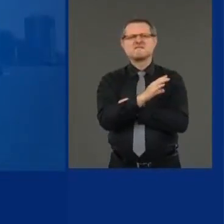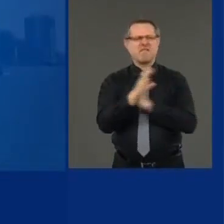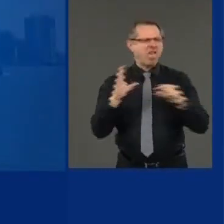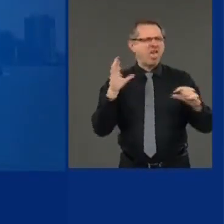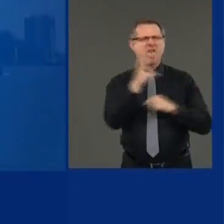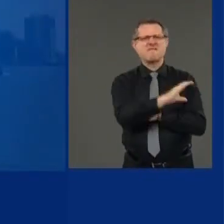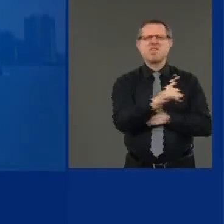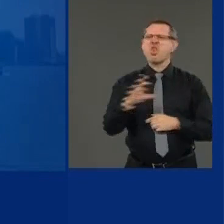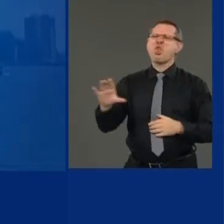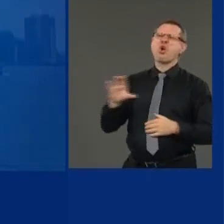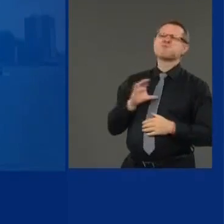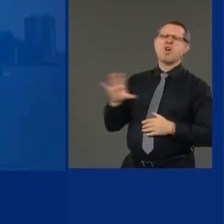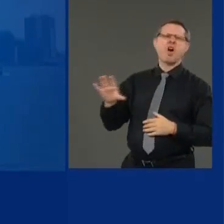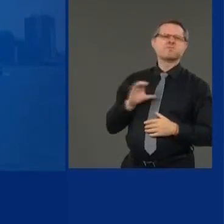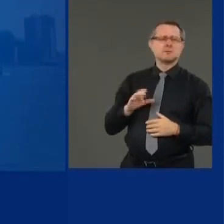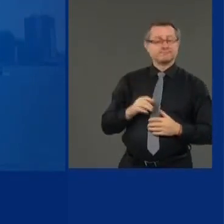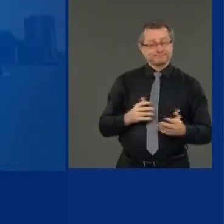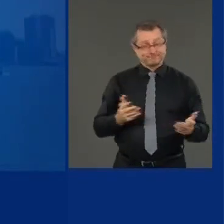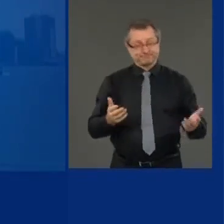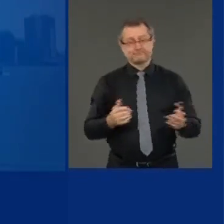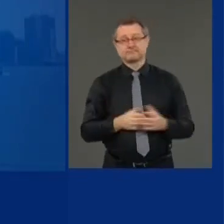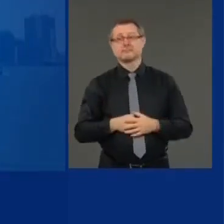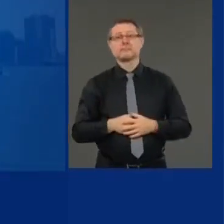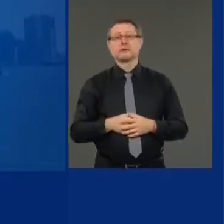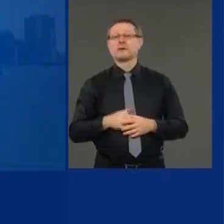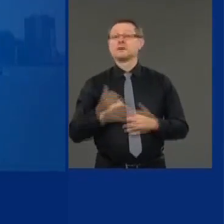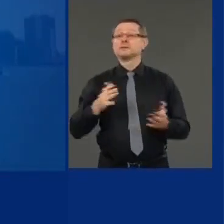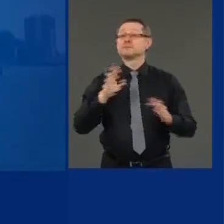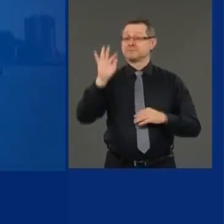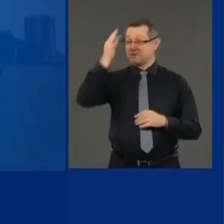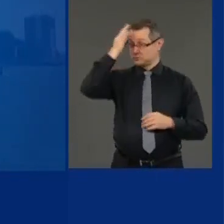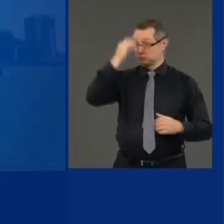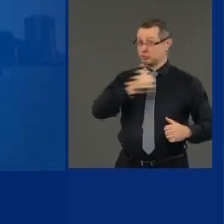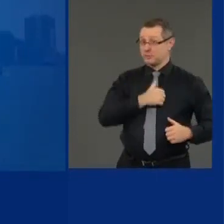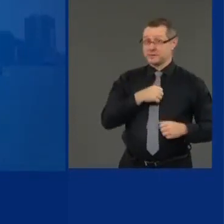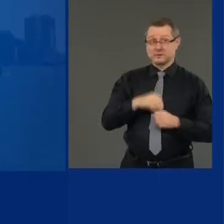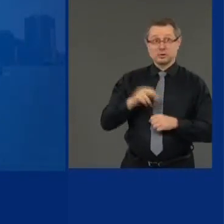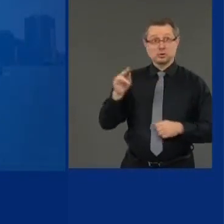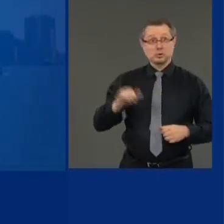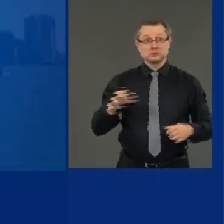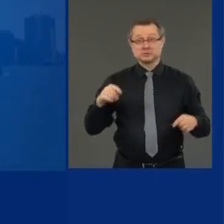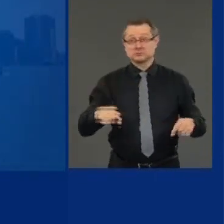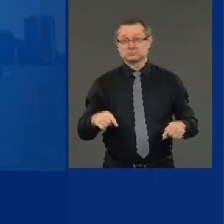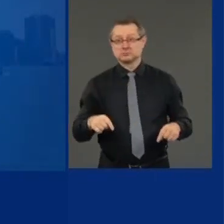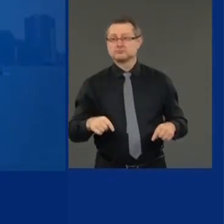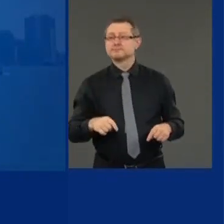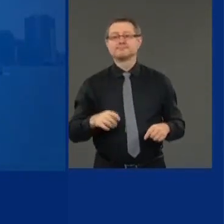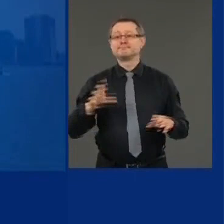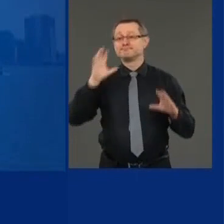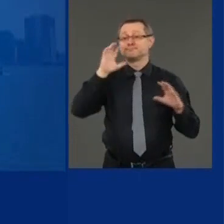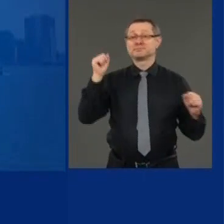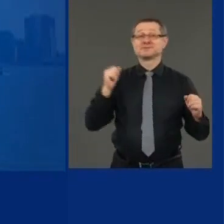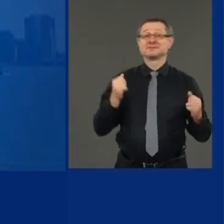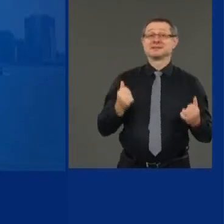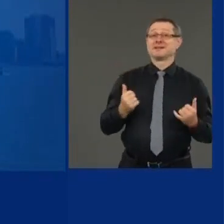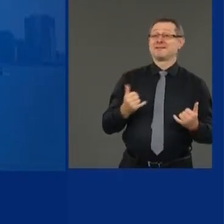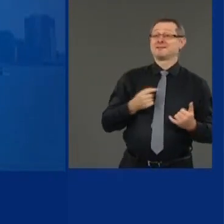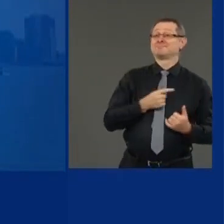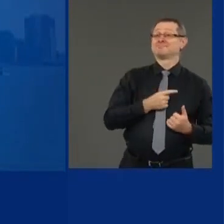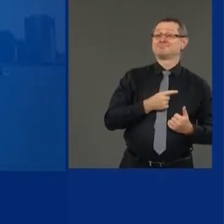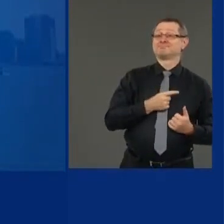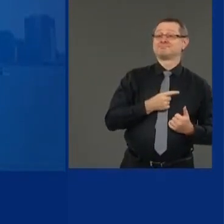taxpayers. Uh, question of federal troops in New York City. The president has sent